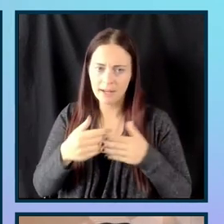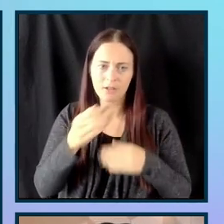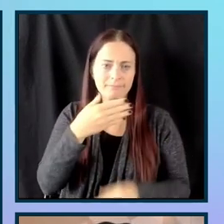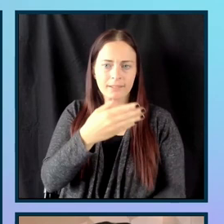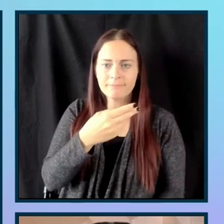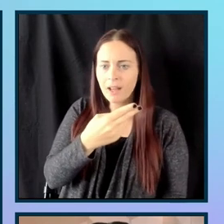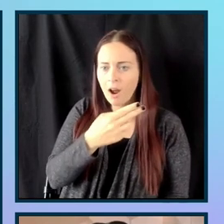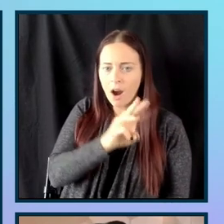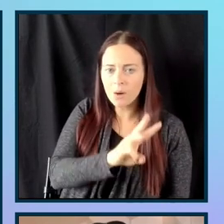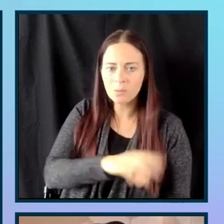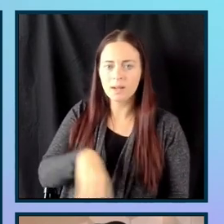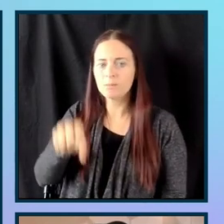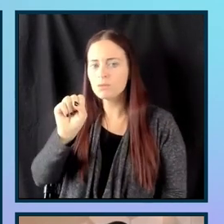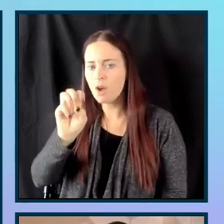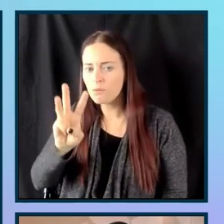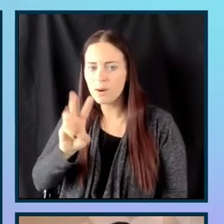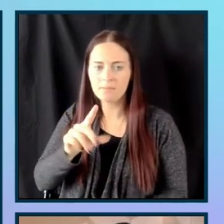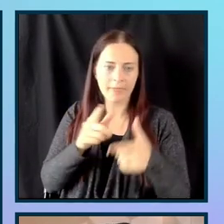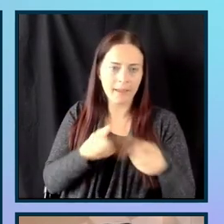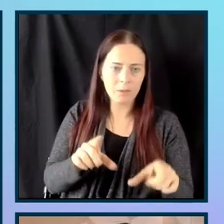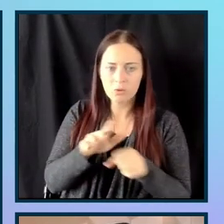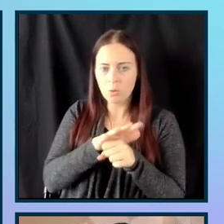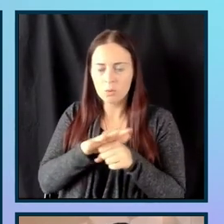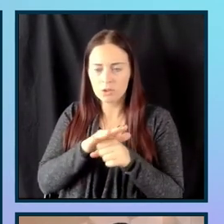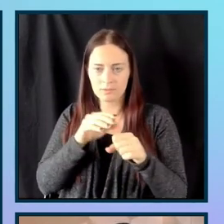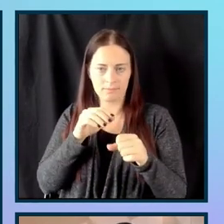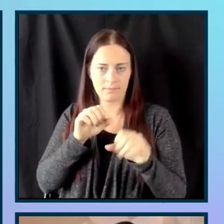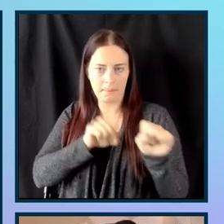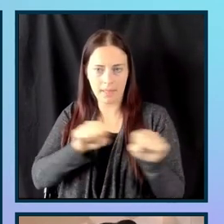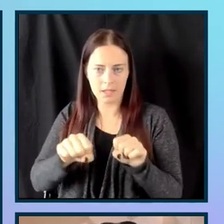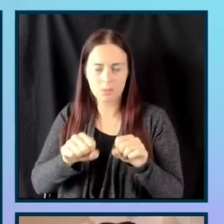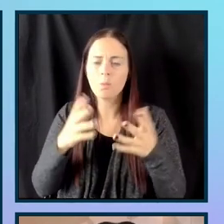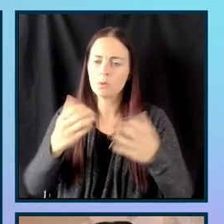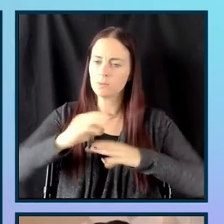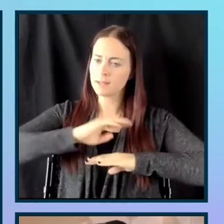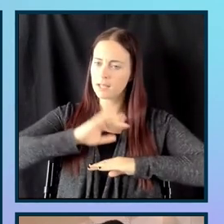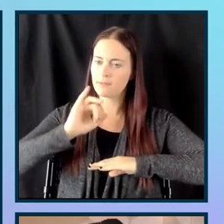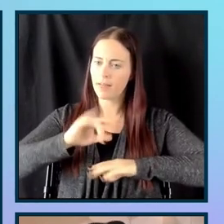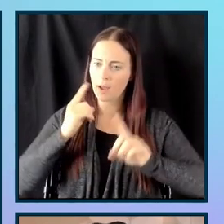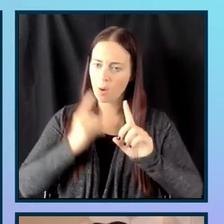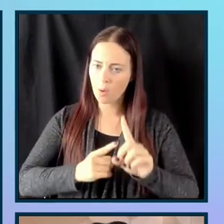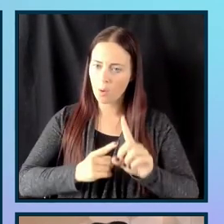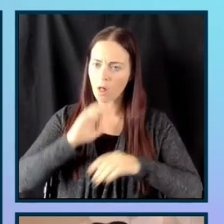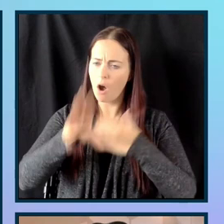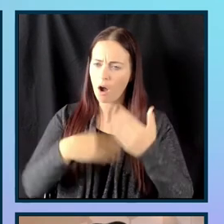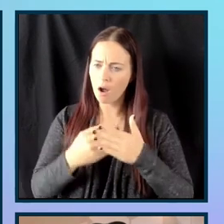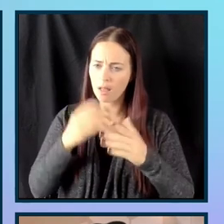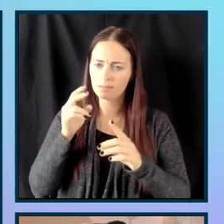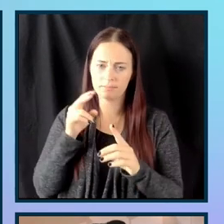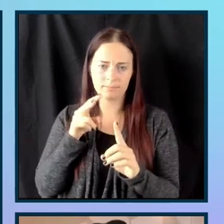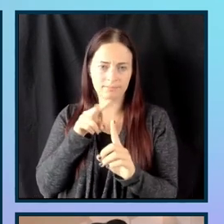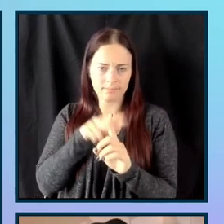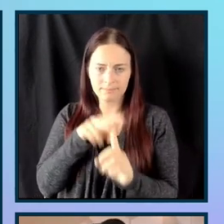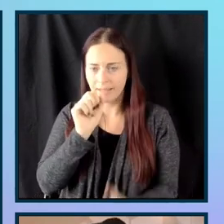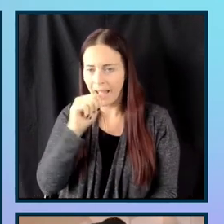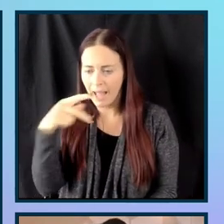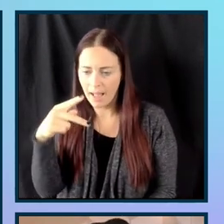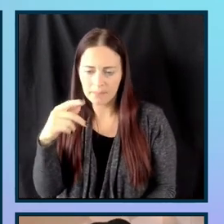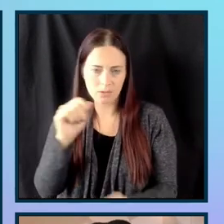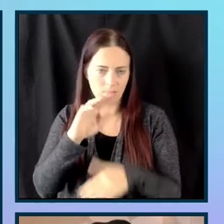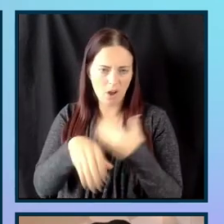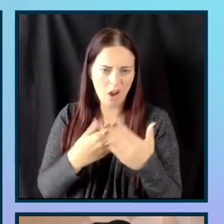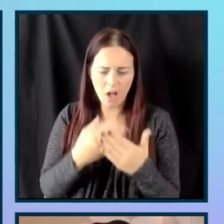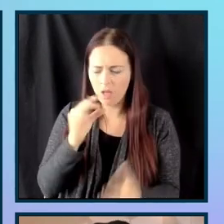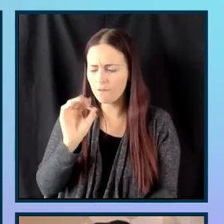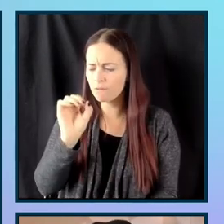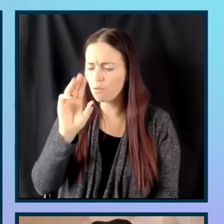creating accessible content and accessible applications, we're meeting this goal. So in order to do that, we want to make sure that all of our applications and all of our forms